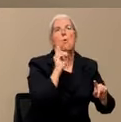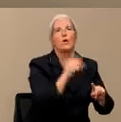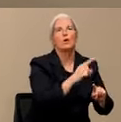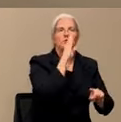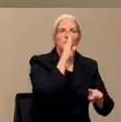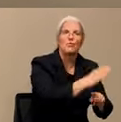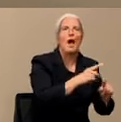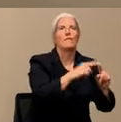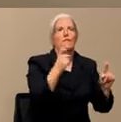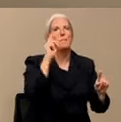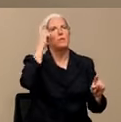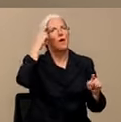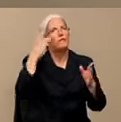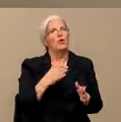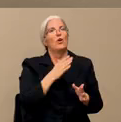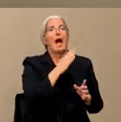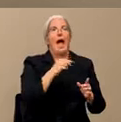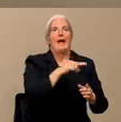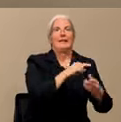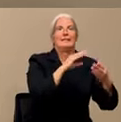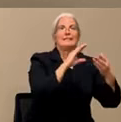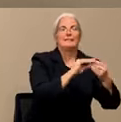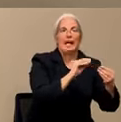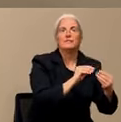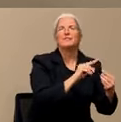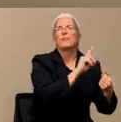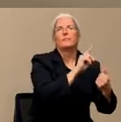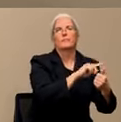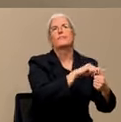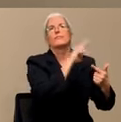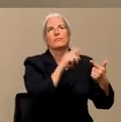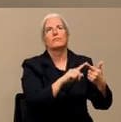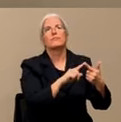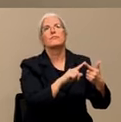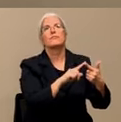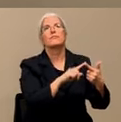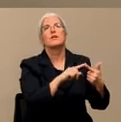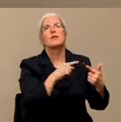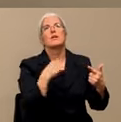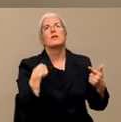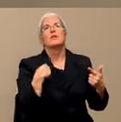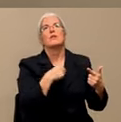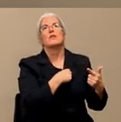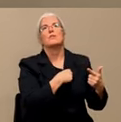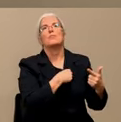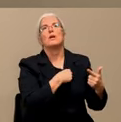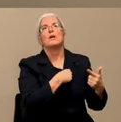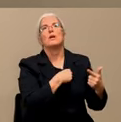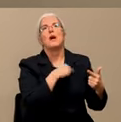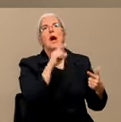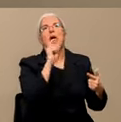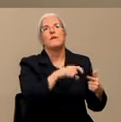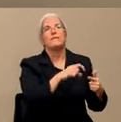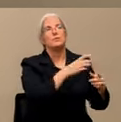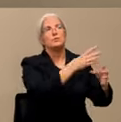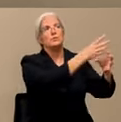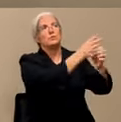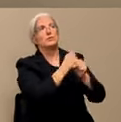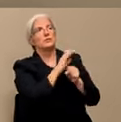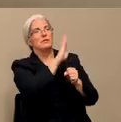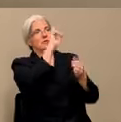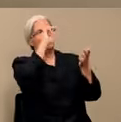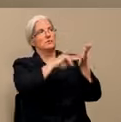But the second fact that comes into play is that we have to take in the governor's intent and the comments and the statements that he made when